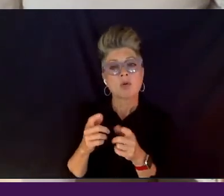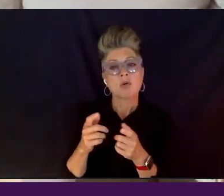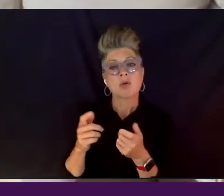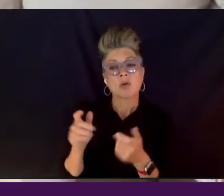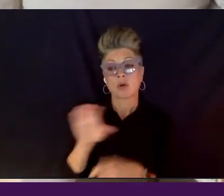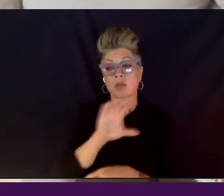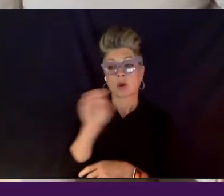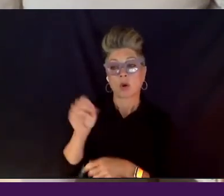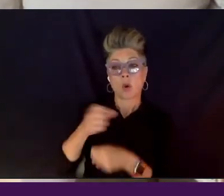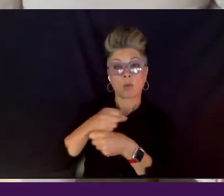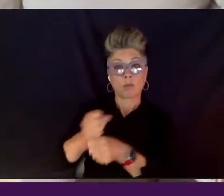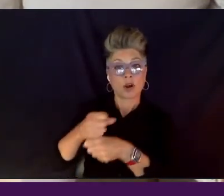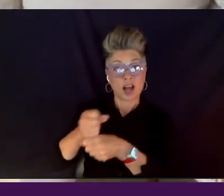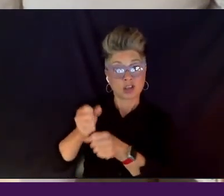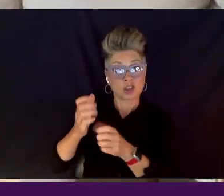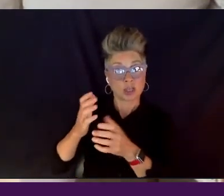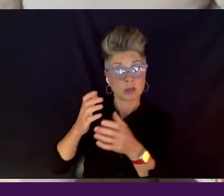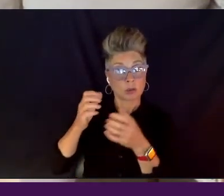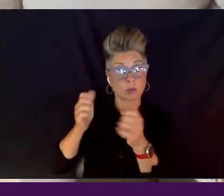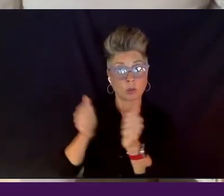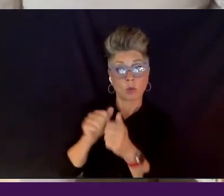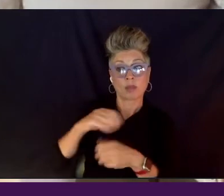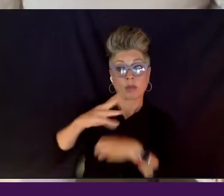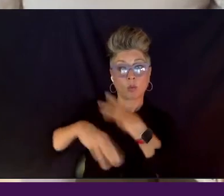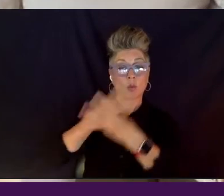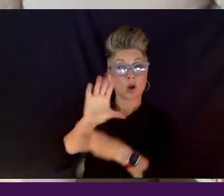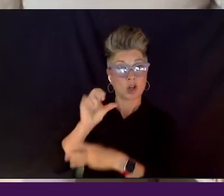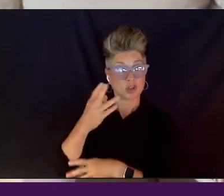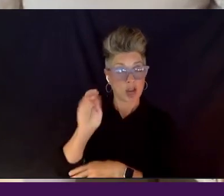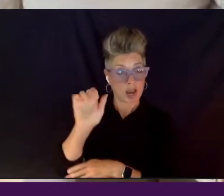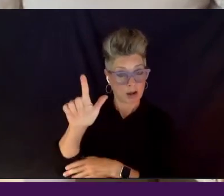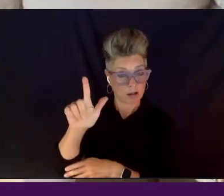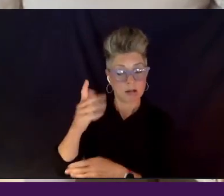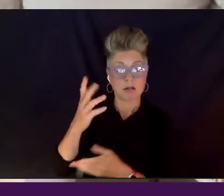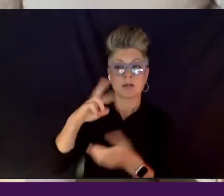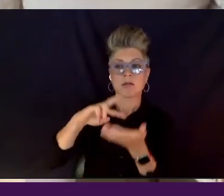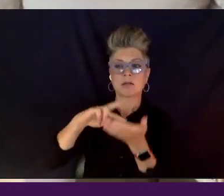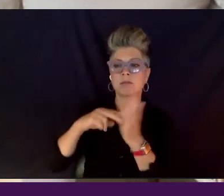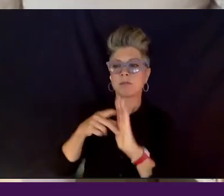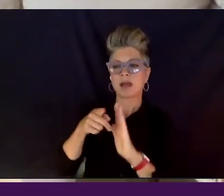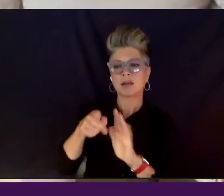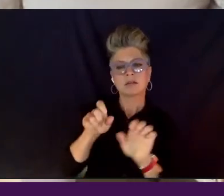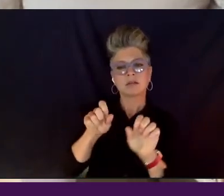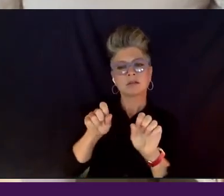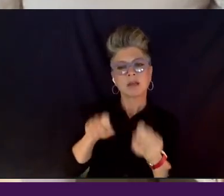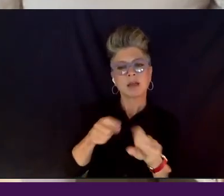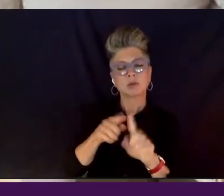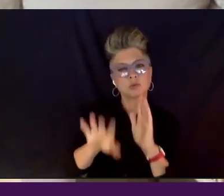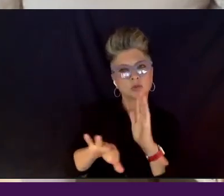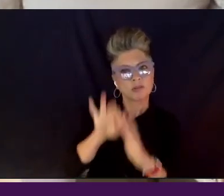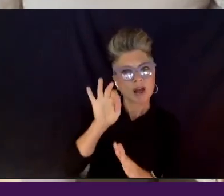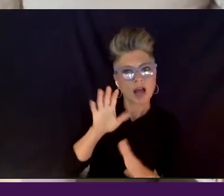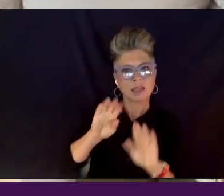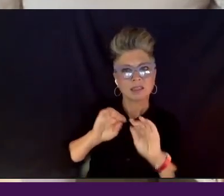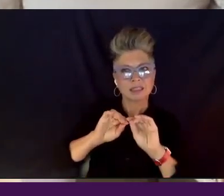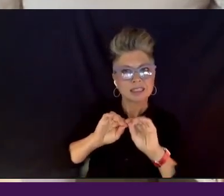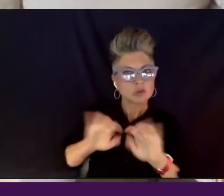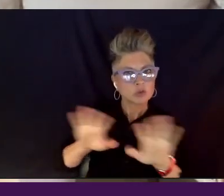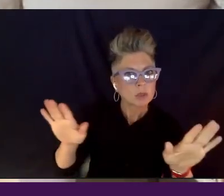with World Channel is that they're also able to find, um, distribution, um,